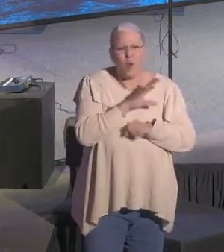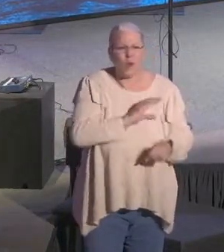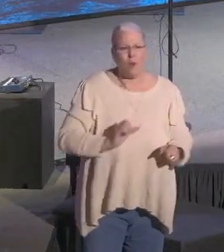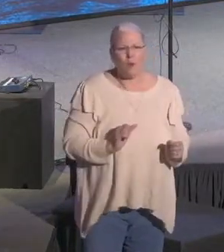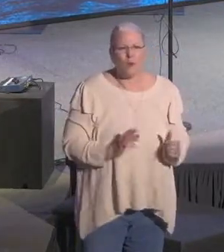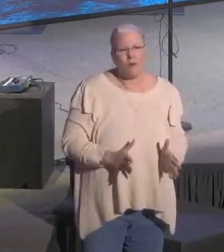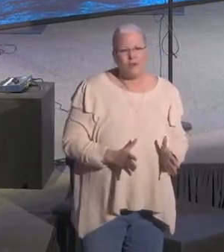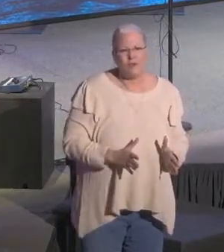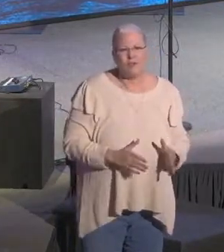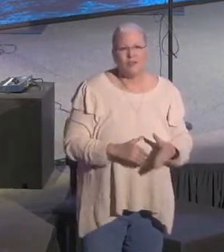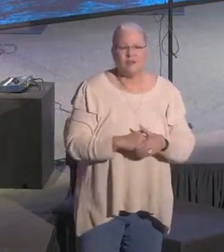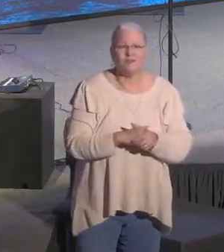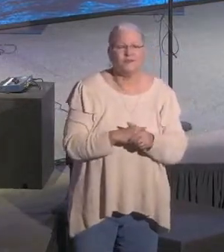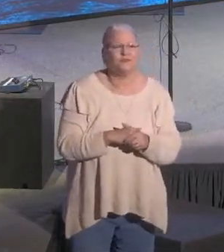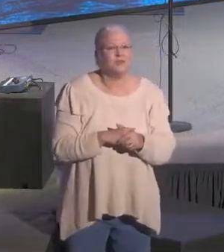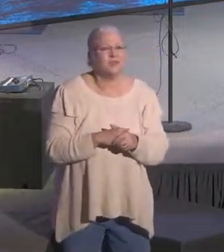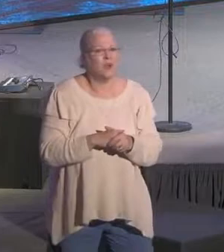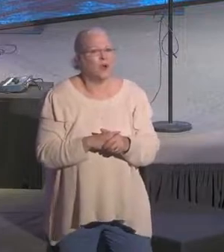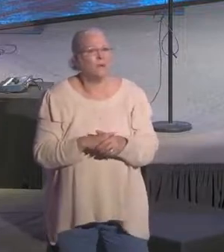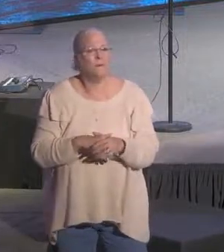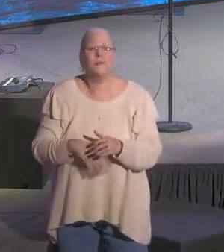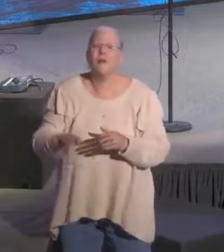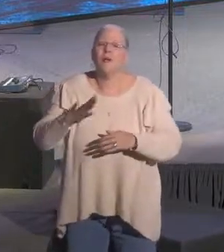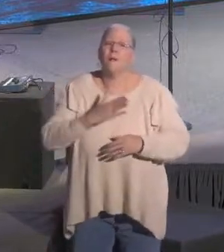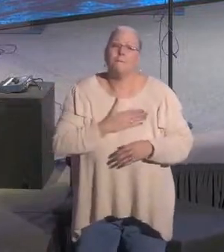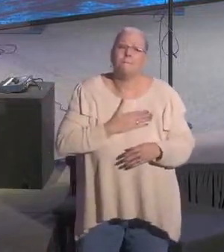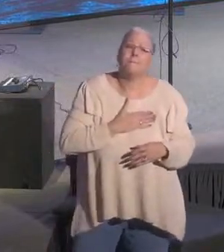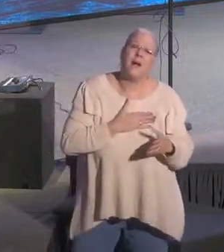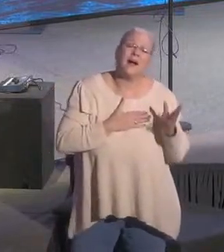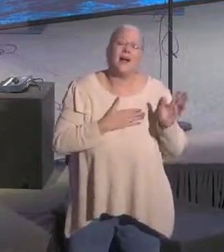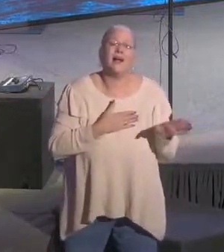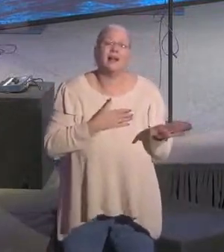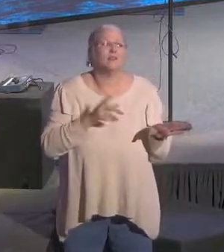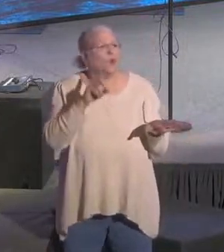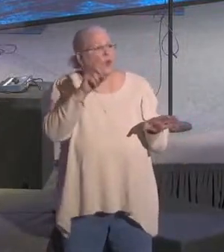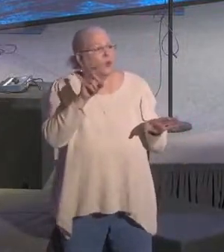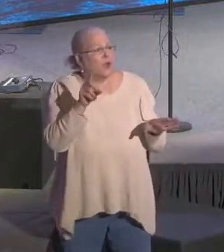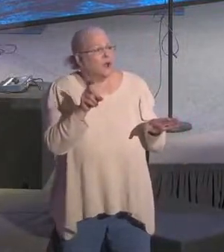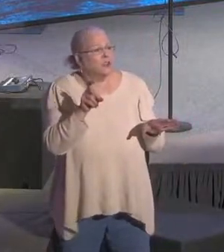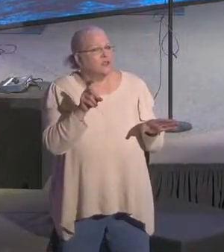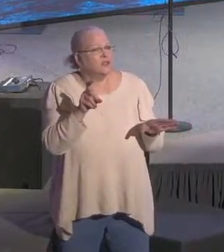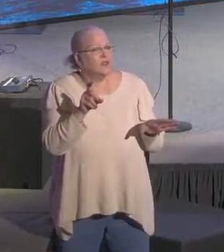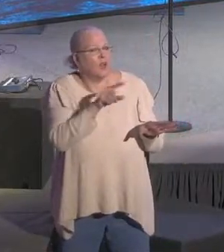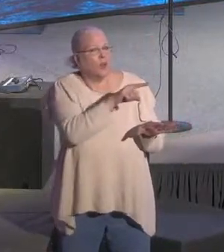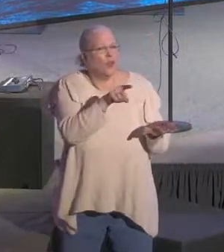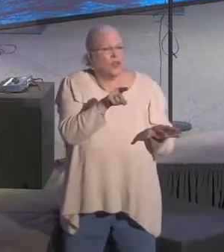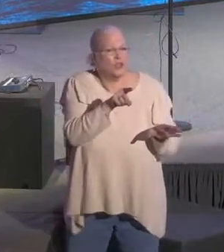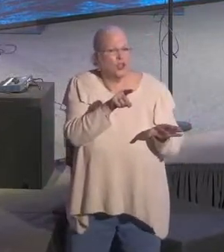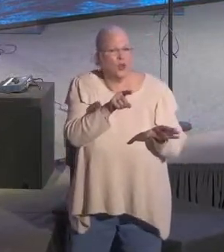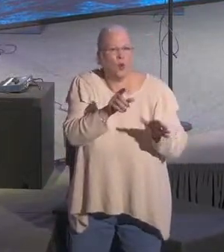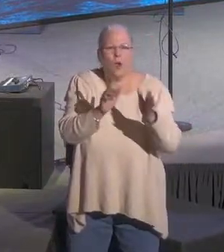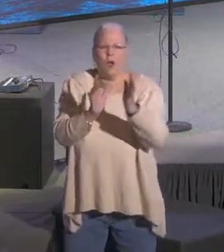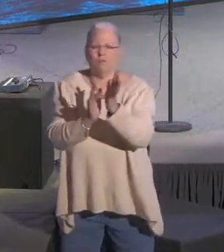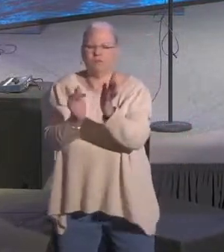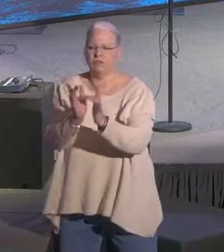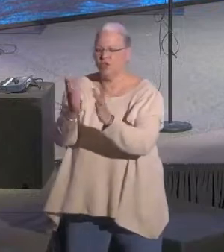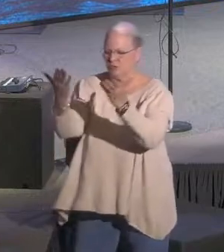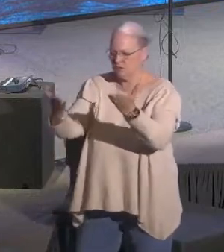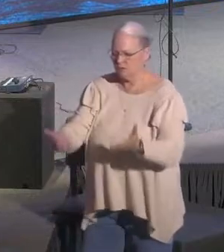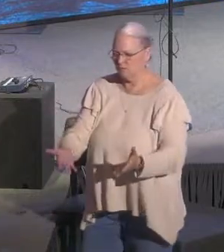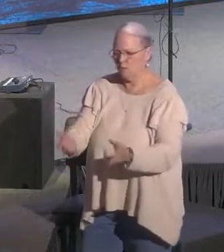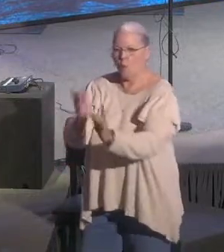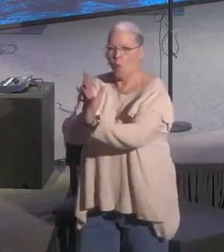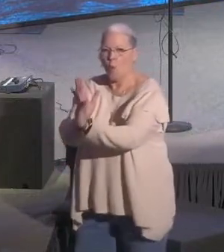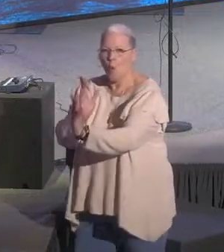your past experience with church is. My question is, will you line up behind Jesus? Not will you line up behind me or anyone else,